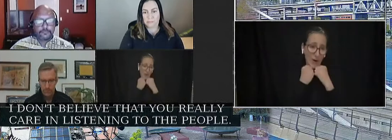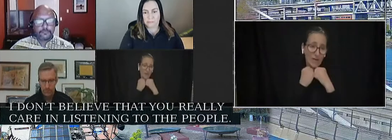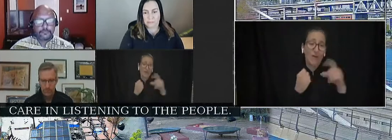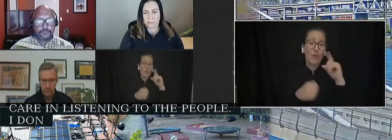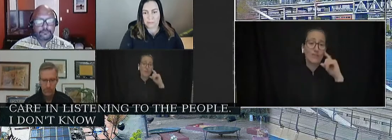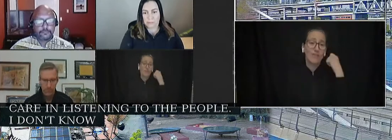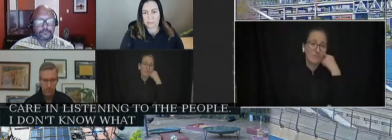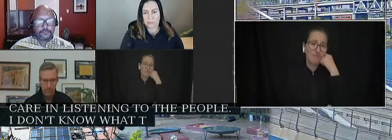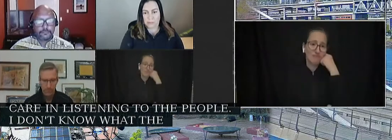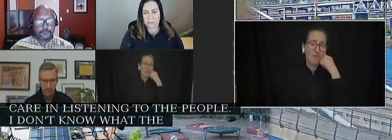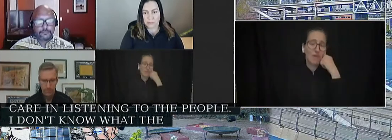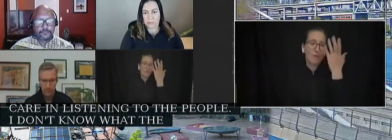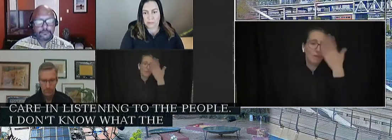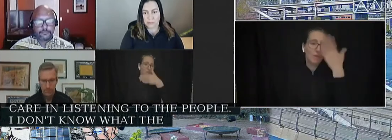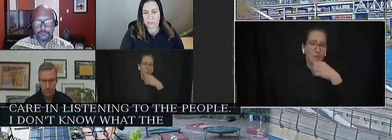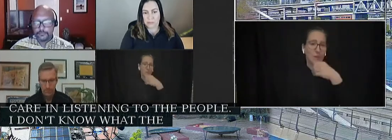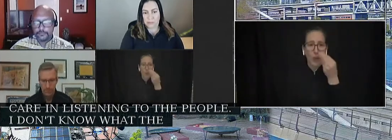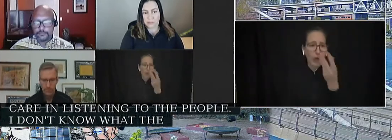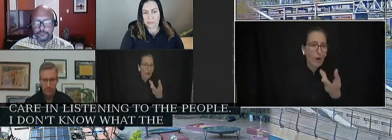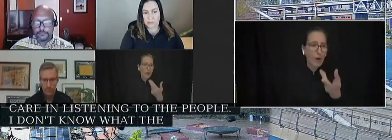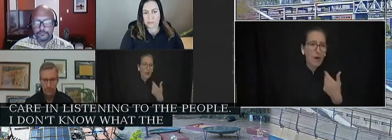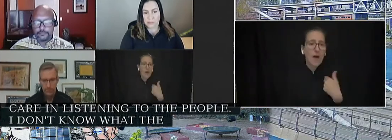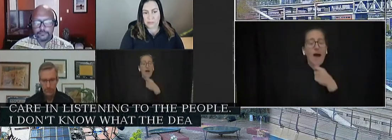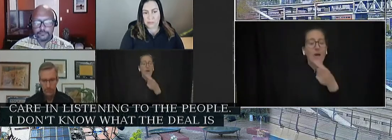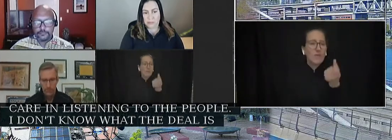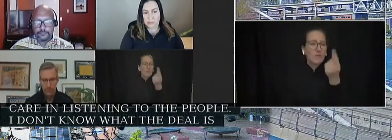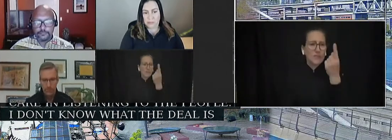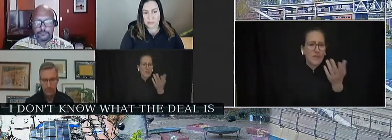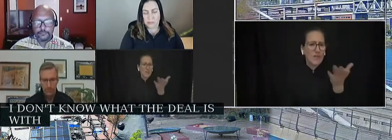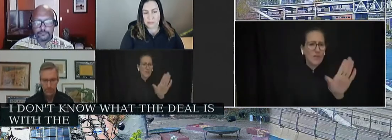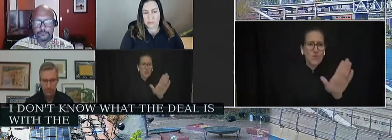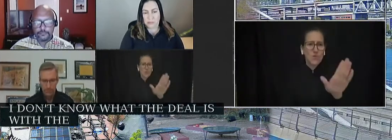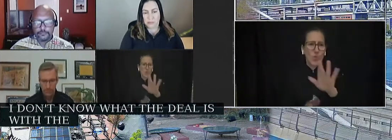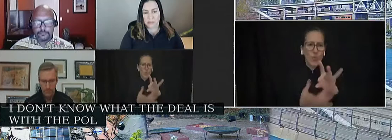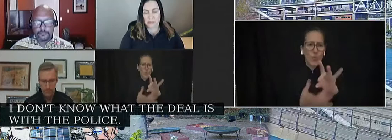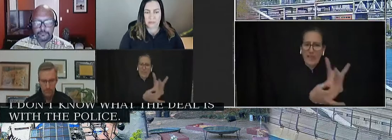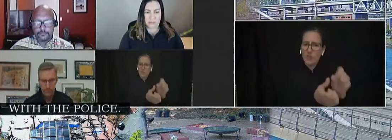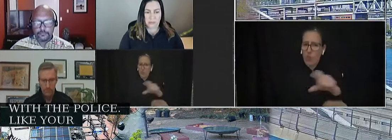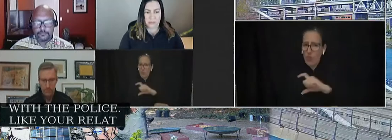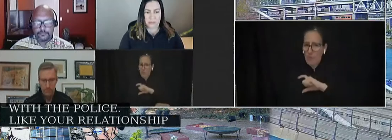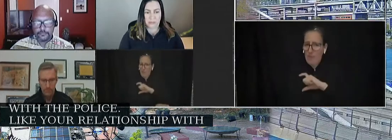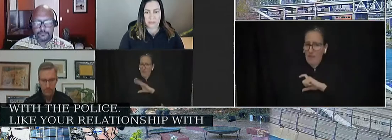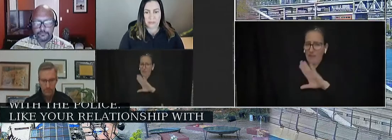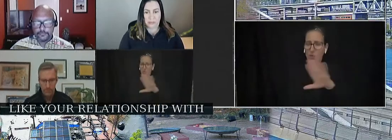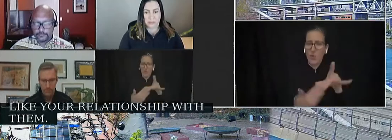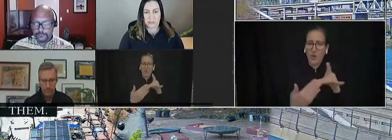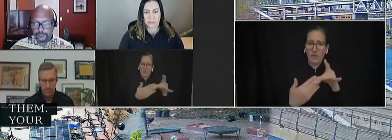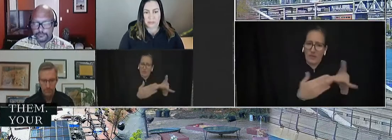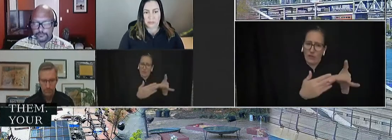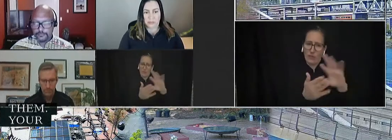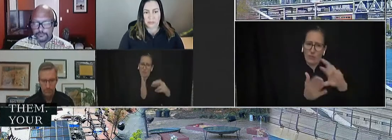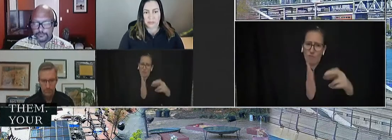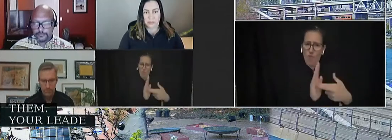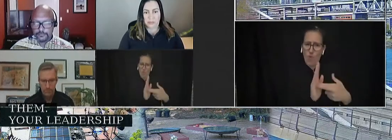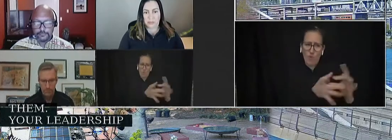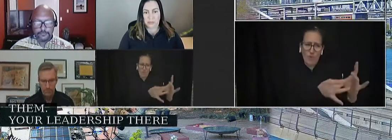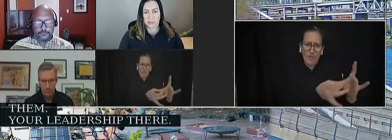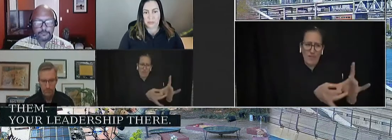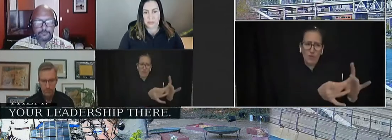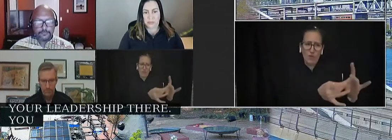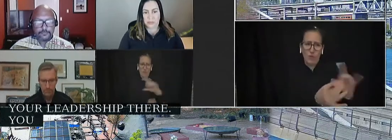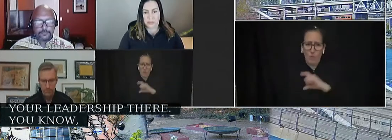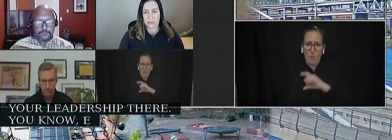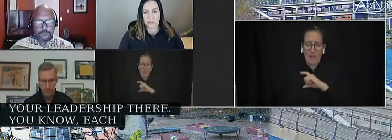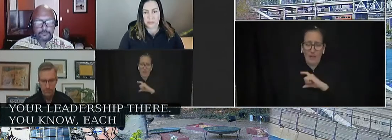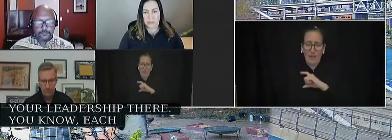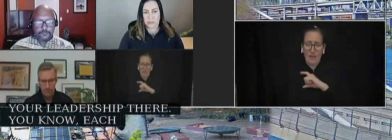the police, like your relationship with that, your leadership there. You know, each year we